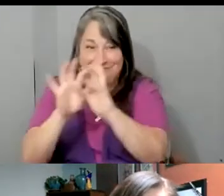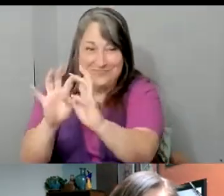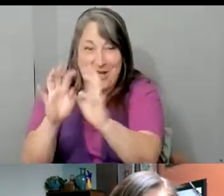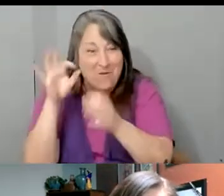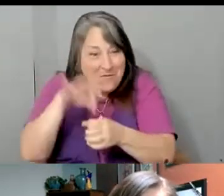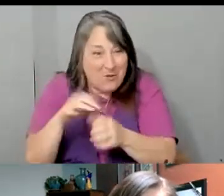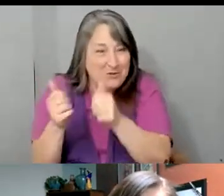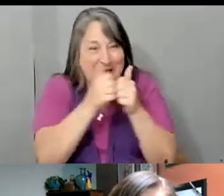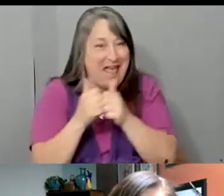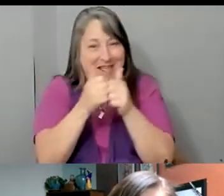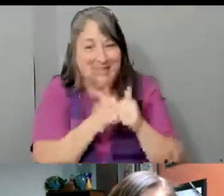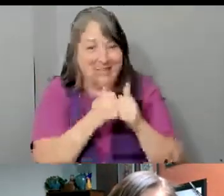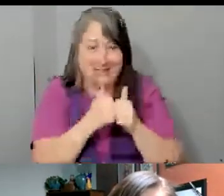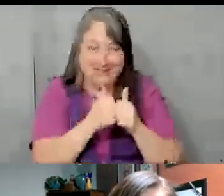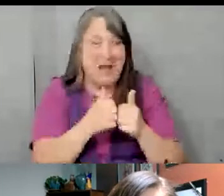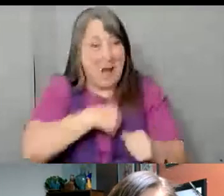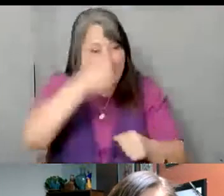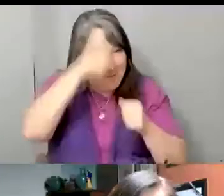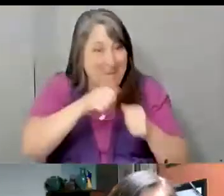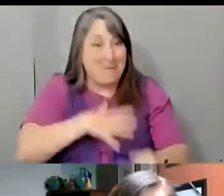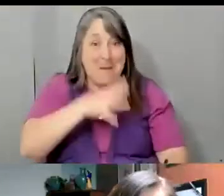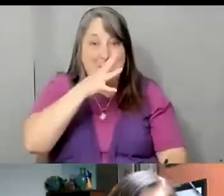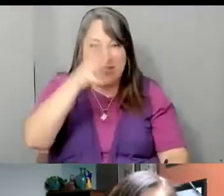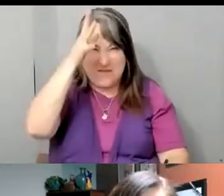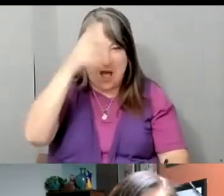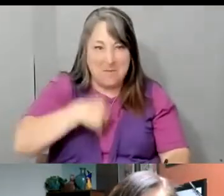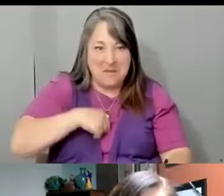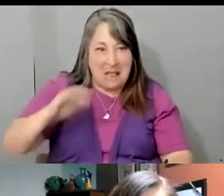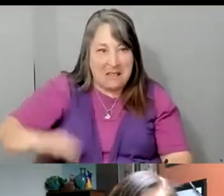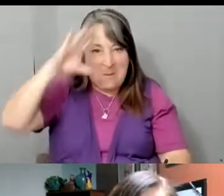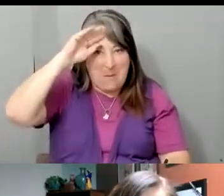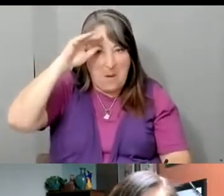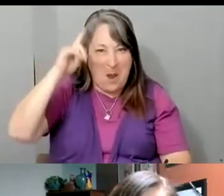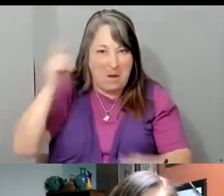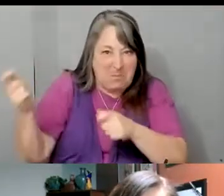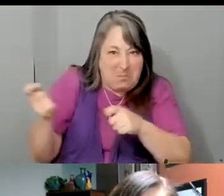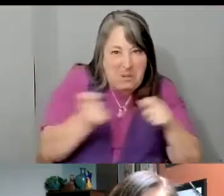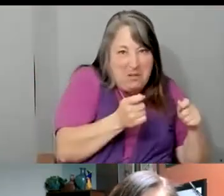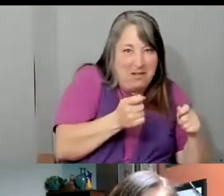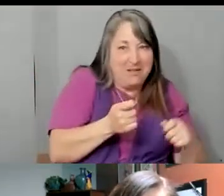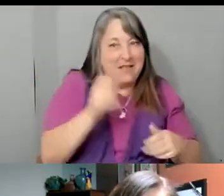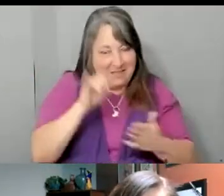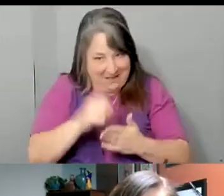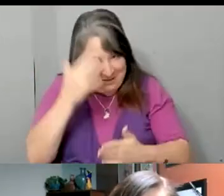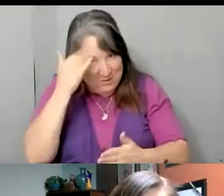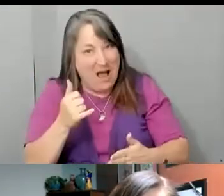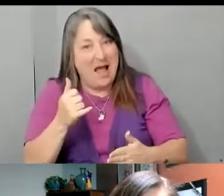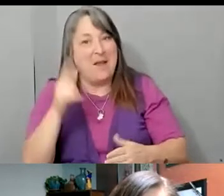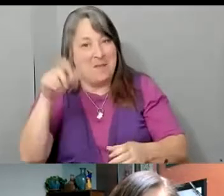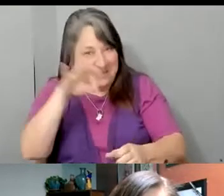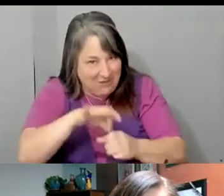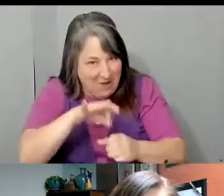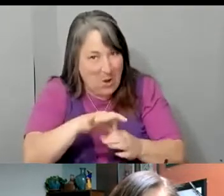las urnas. Esto es importante. Esto porque, ¿sabes por qué? Pero muchas gracias. Es lo que me da este